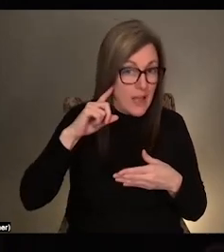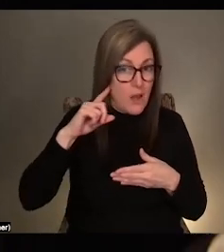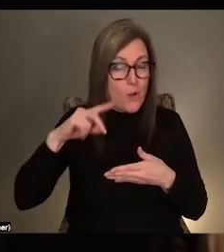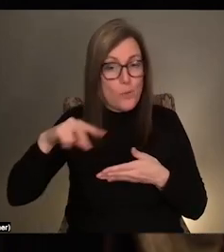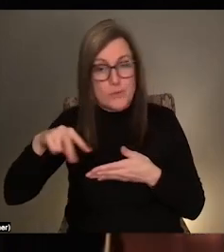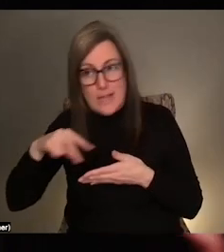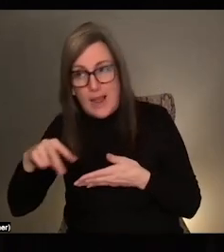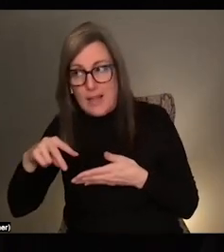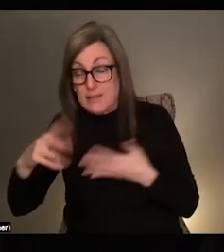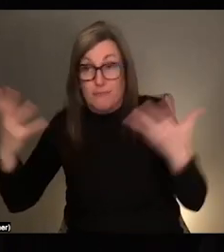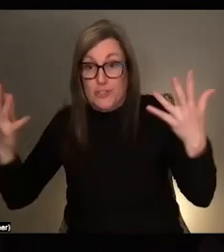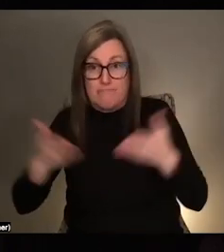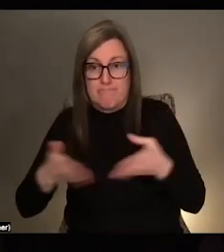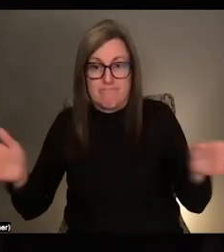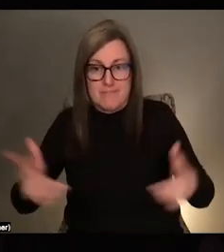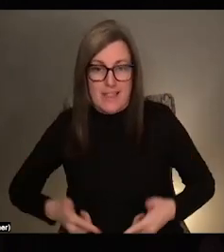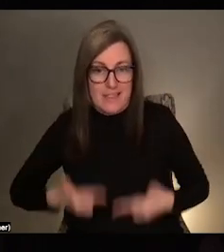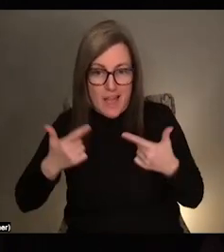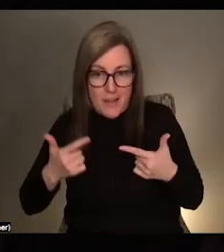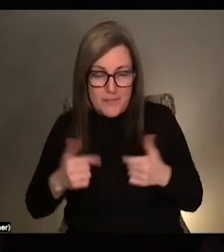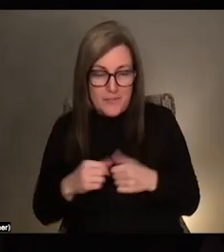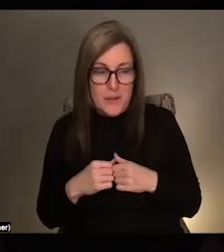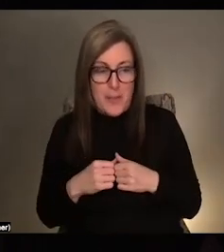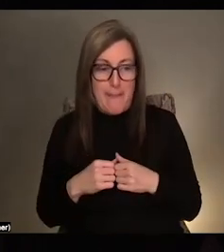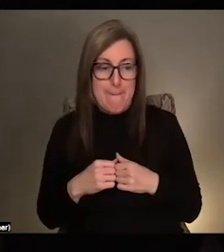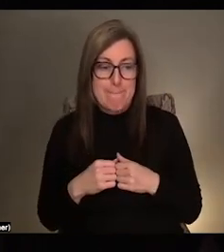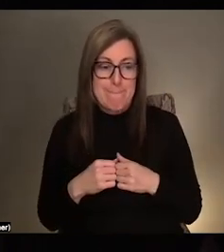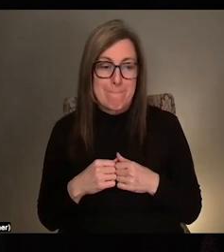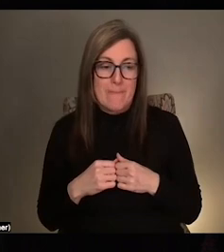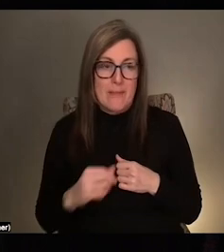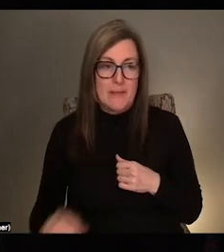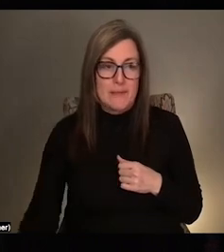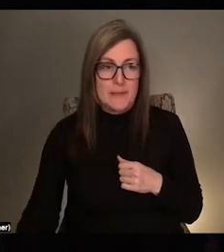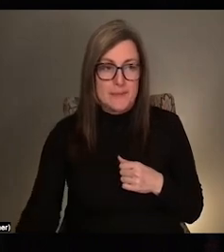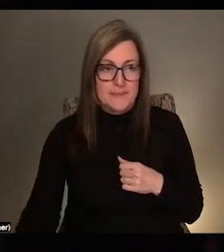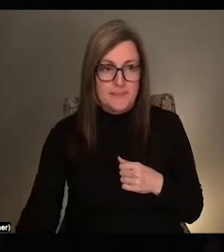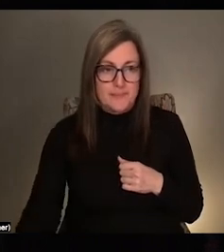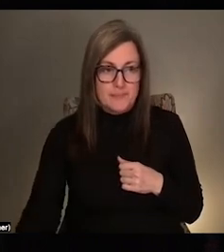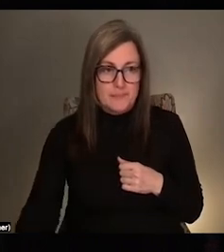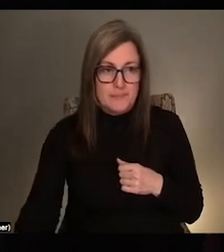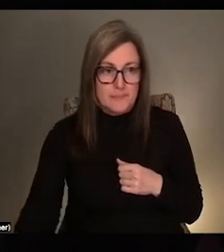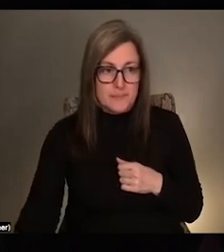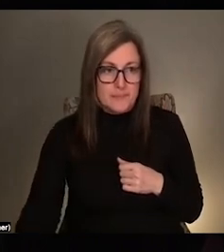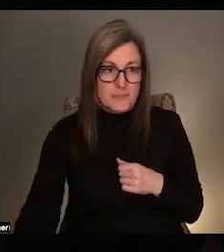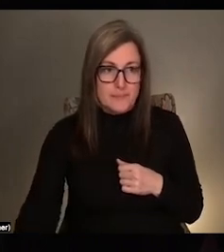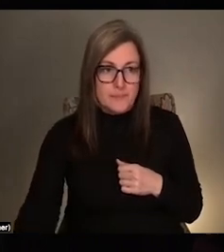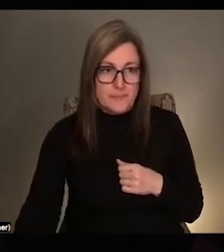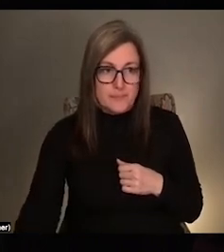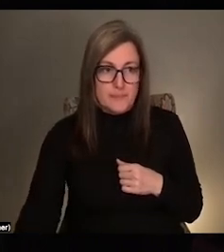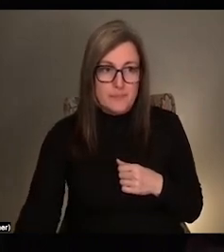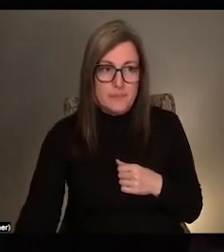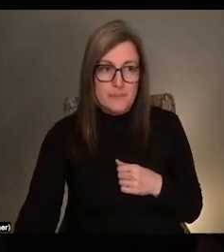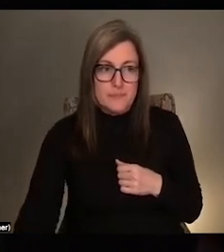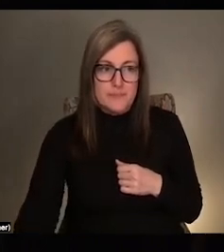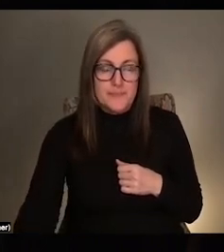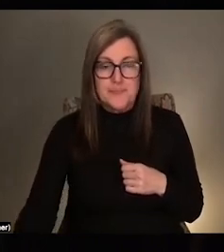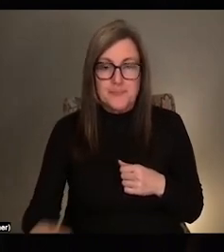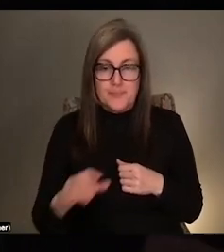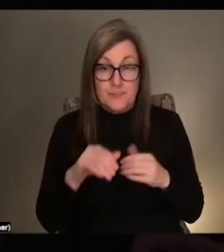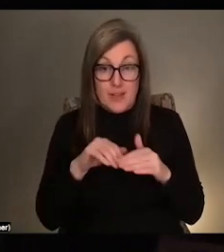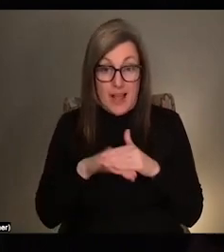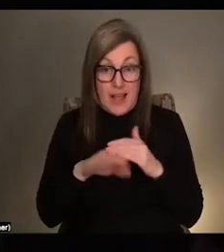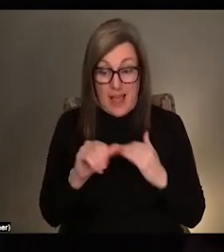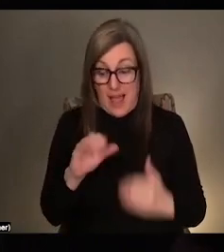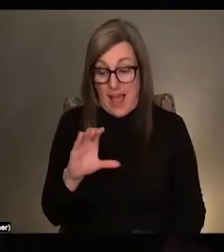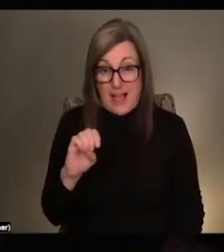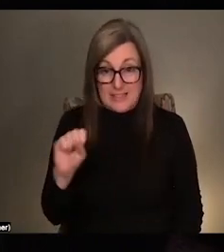life and like how do we think about access as this thing that is like very like in real time